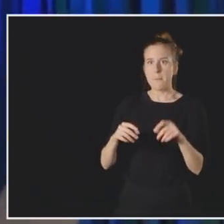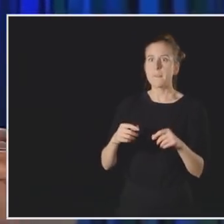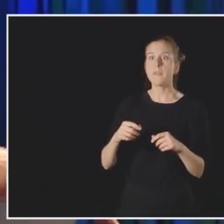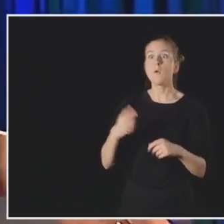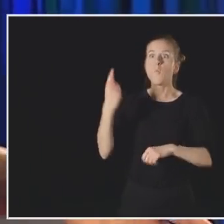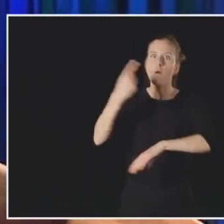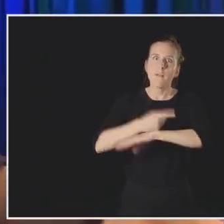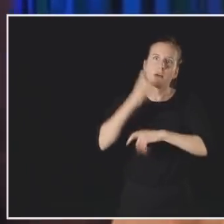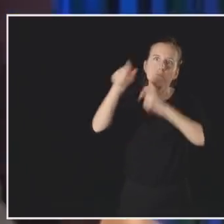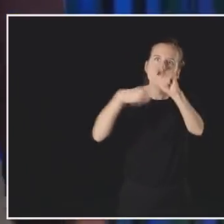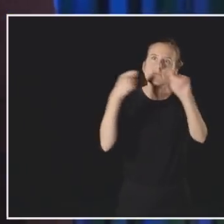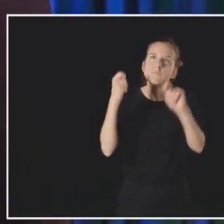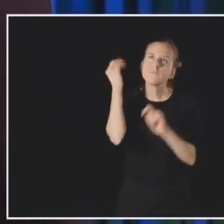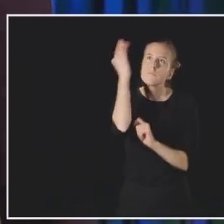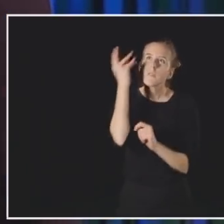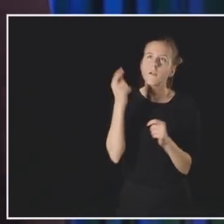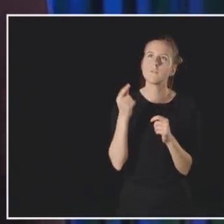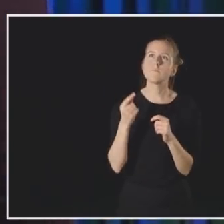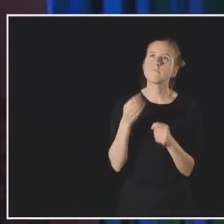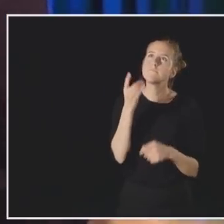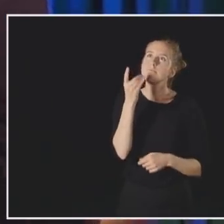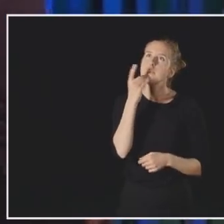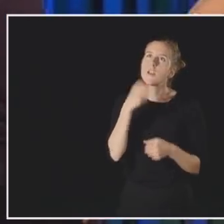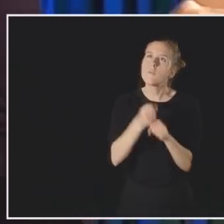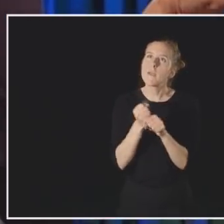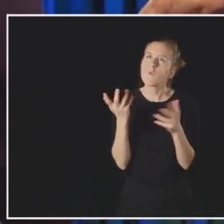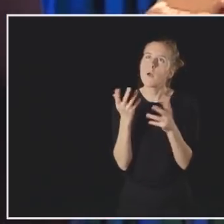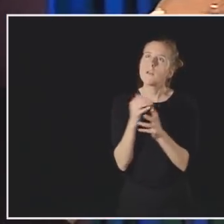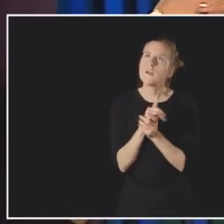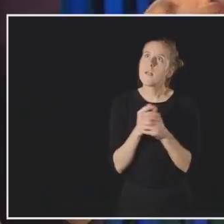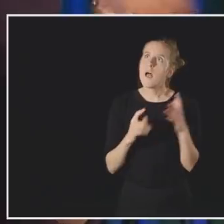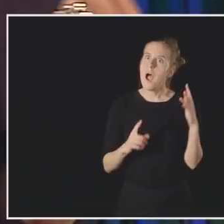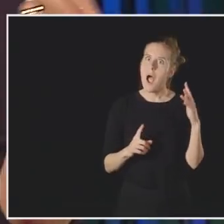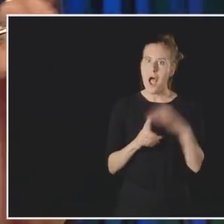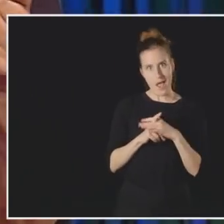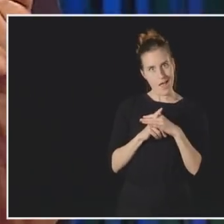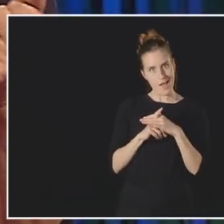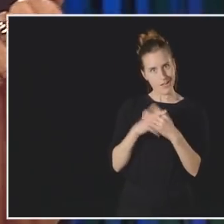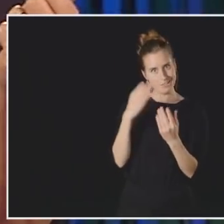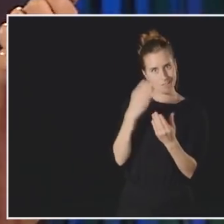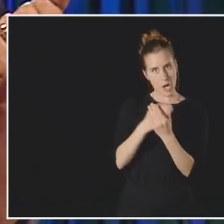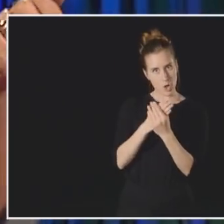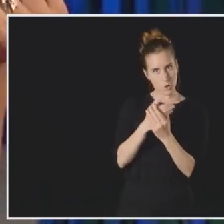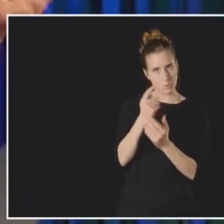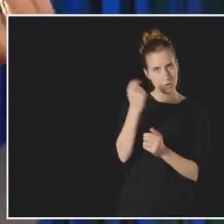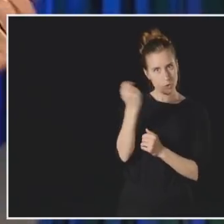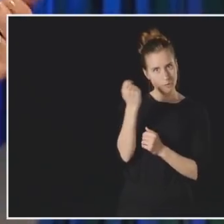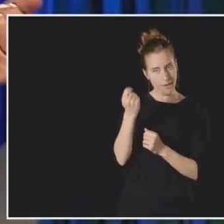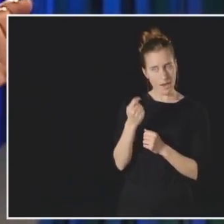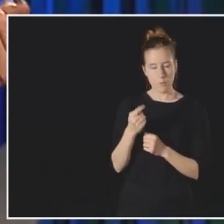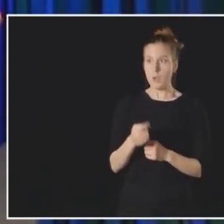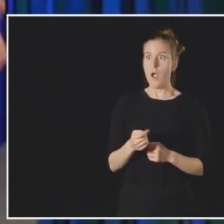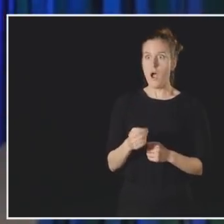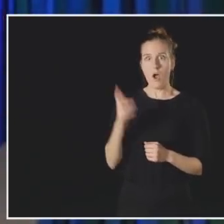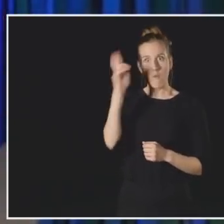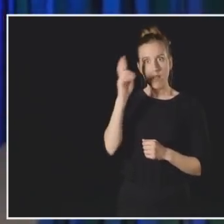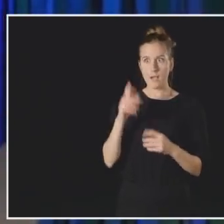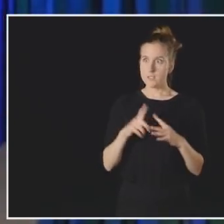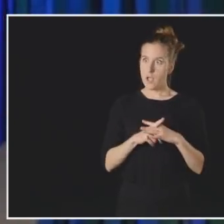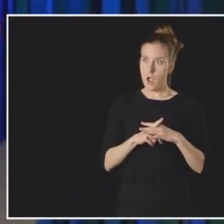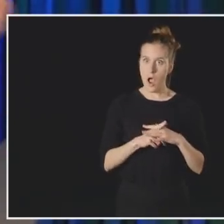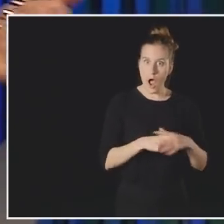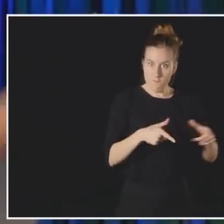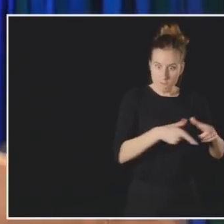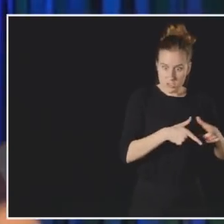up, I was thinking about what to make for dinner, and Taco Tuesday popped up in my head, and I found a funny name for my weekly